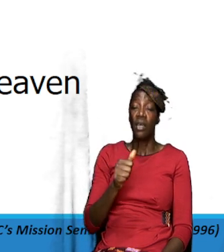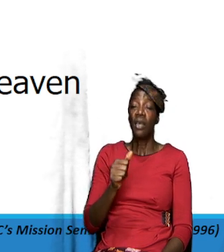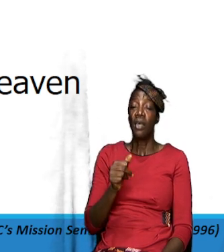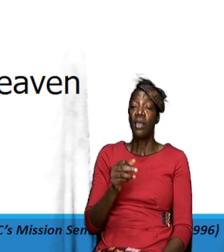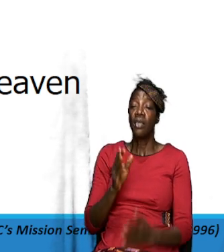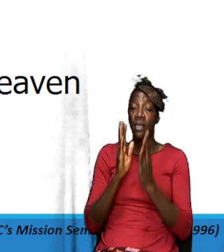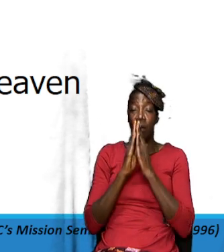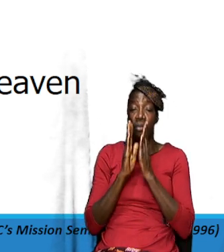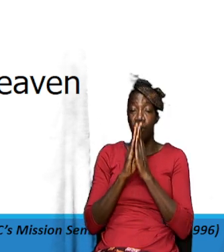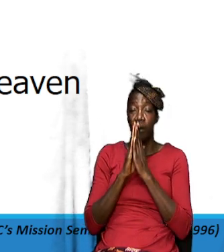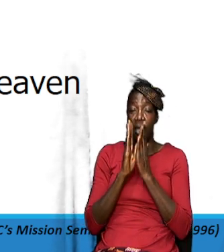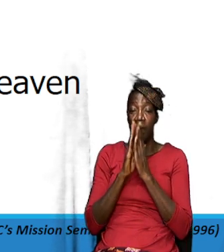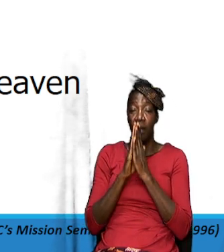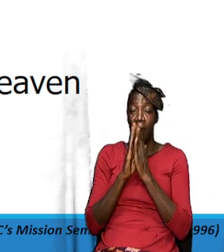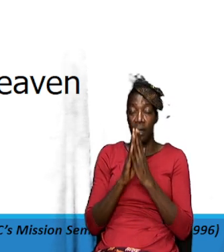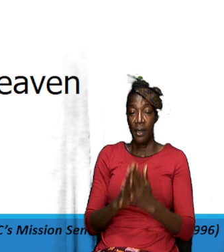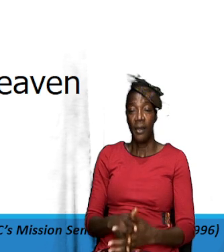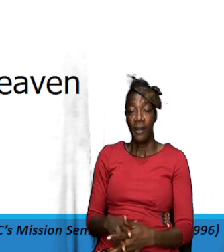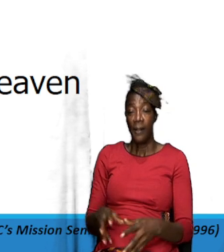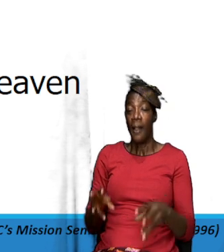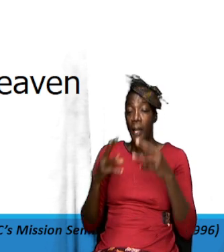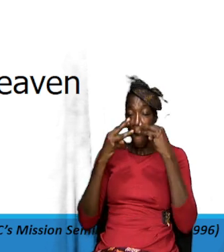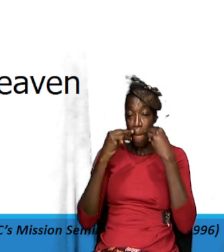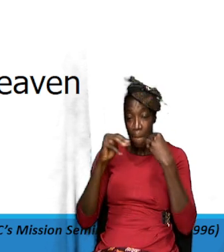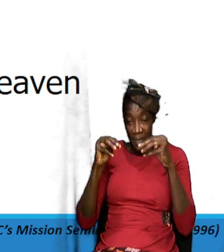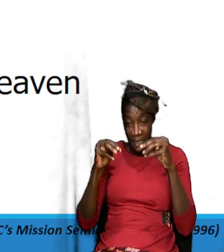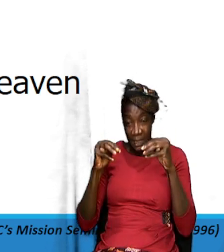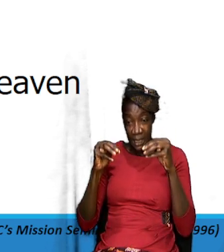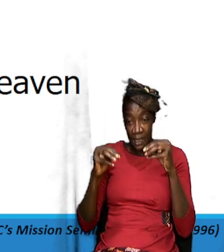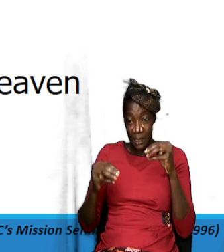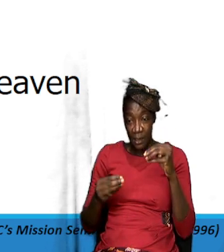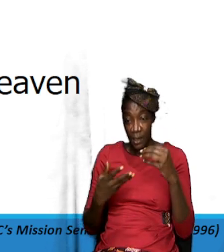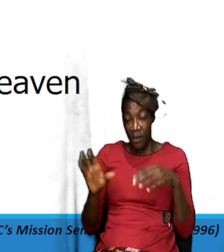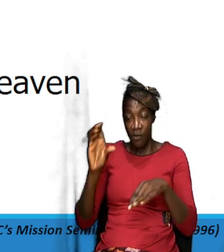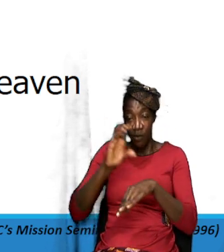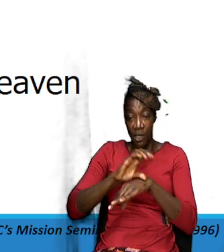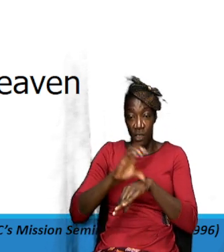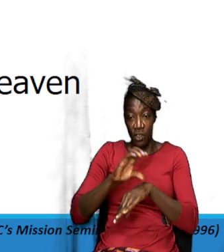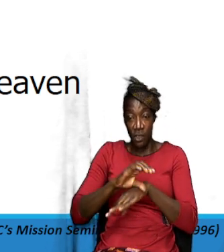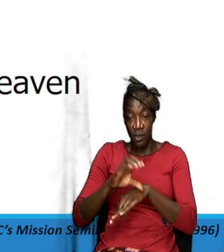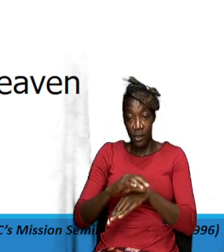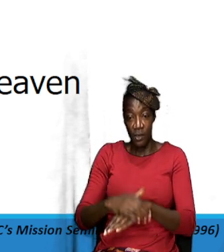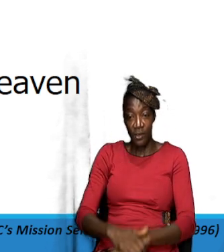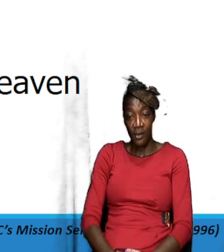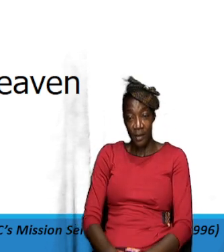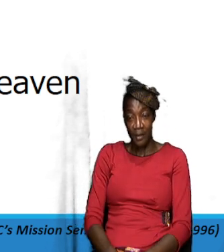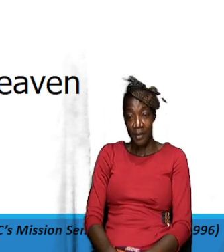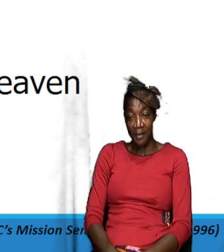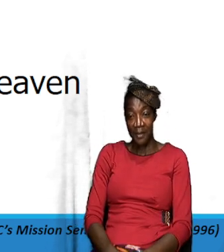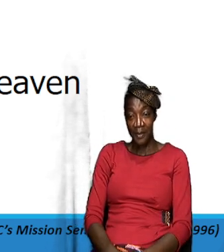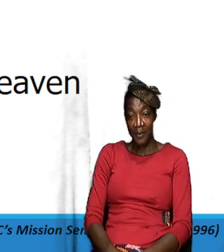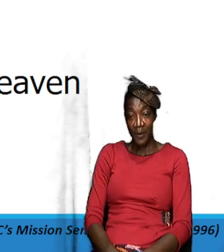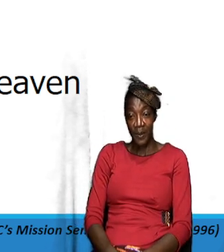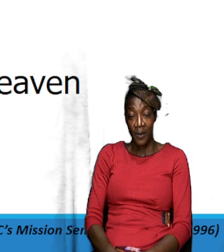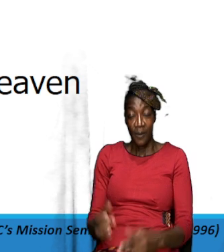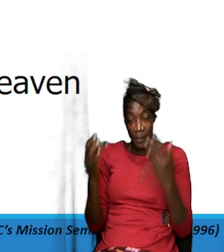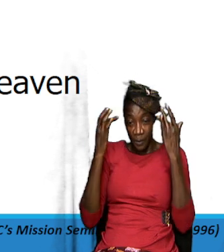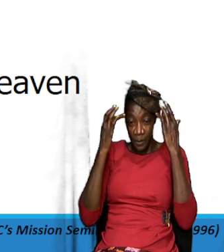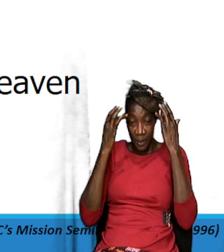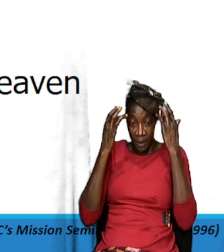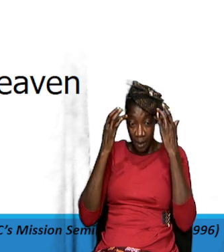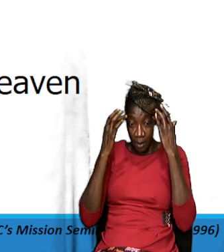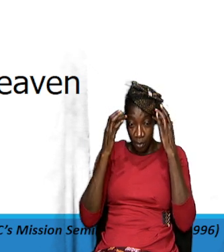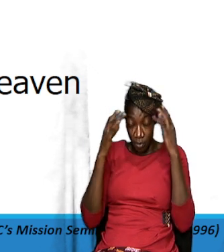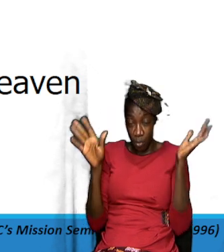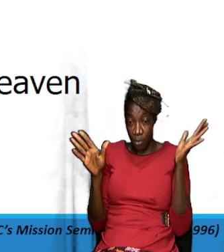for the church in the prayer right it sounds humorous you know but you'd be surprised how often it is